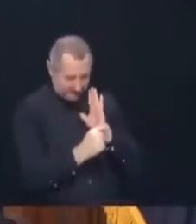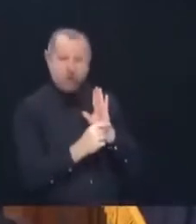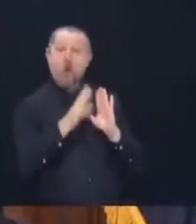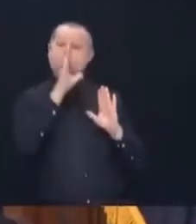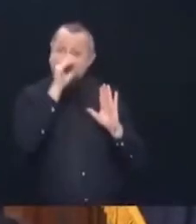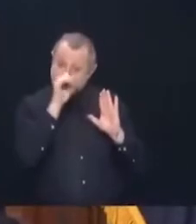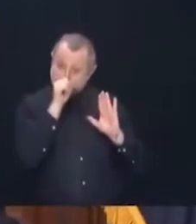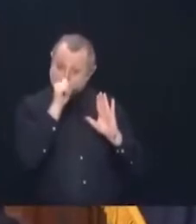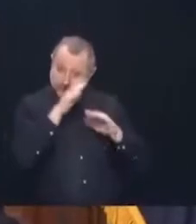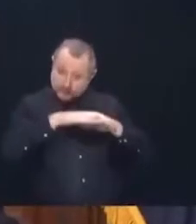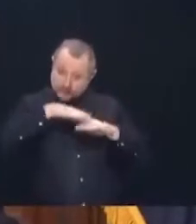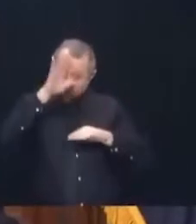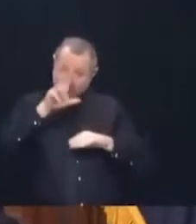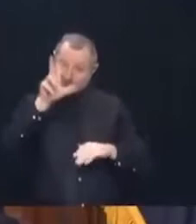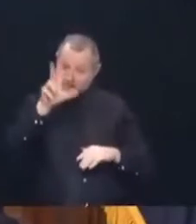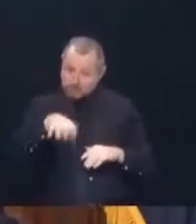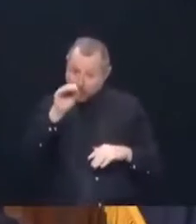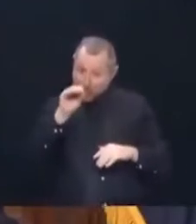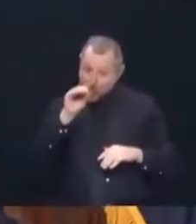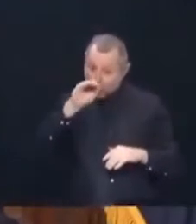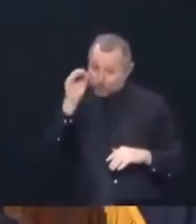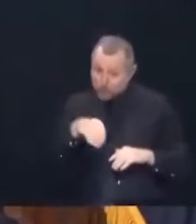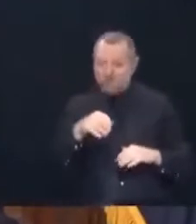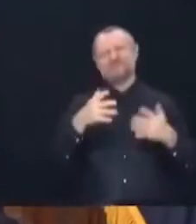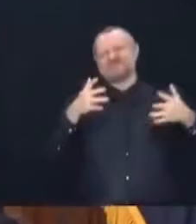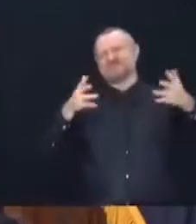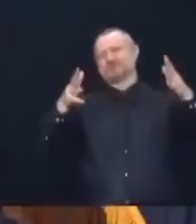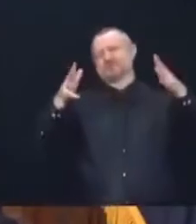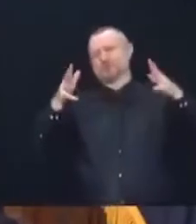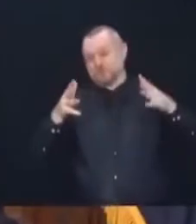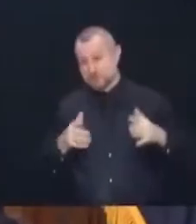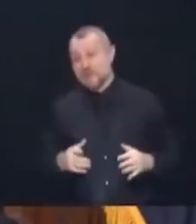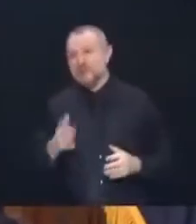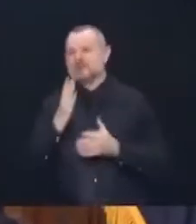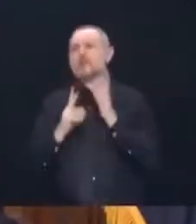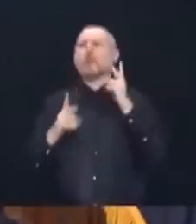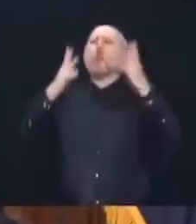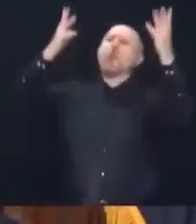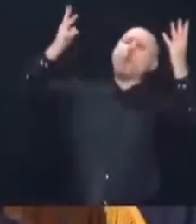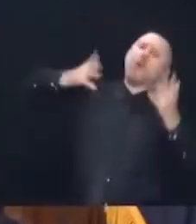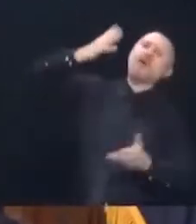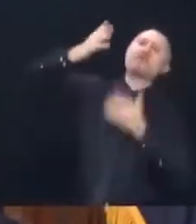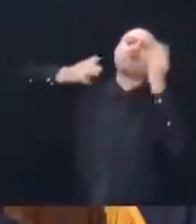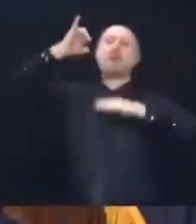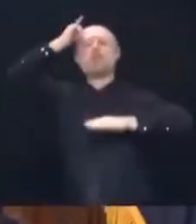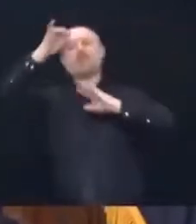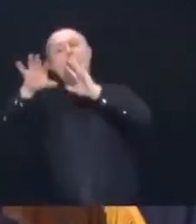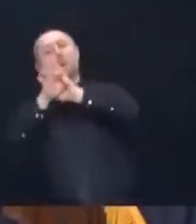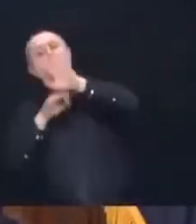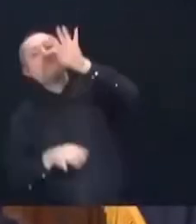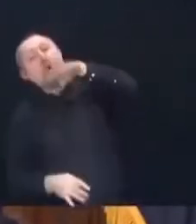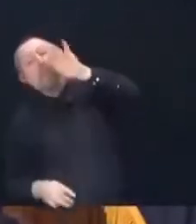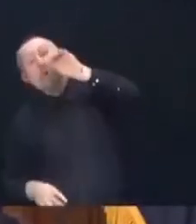Well, maybe Buffalo had a rule of 4% or 5% or 6%.